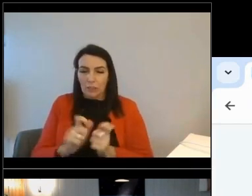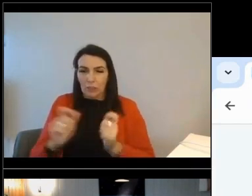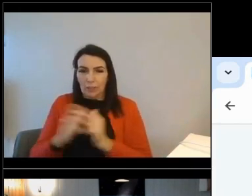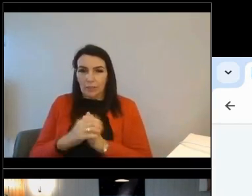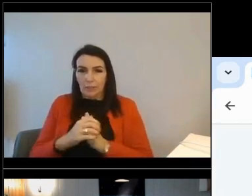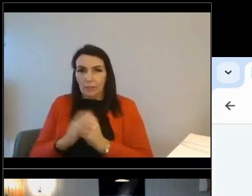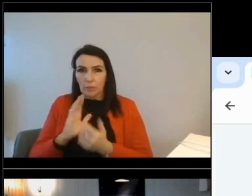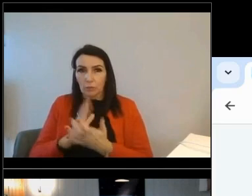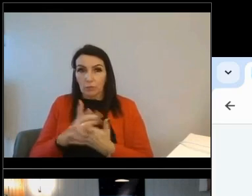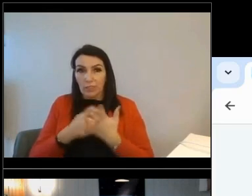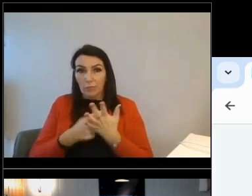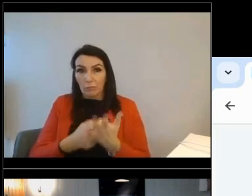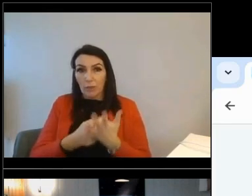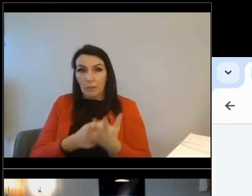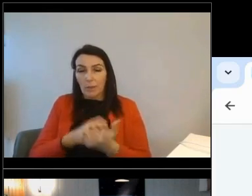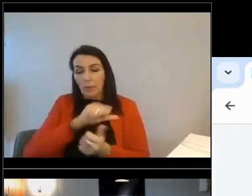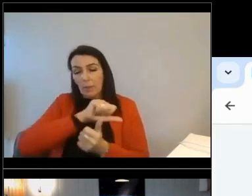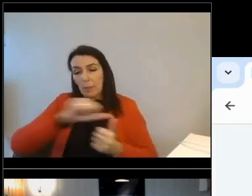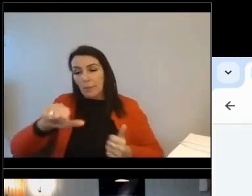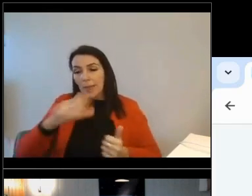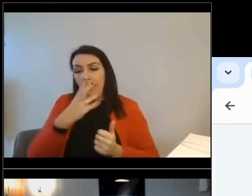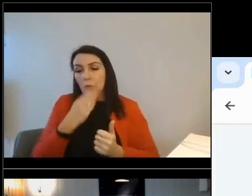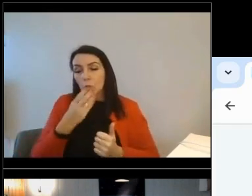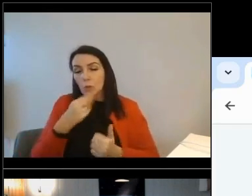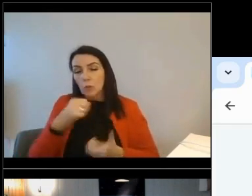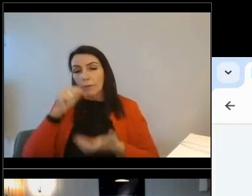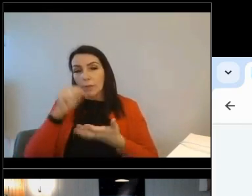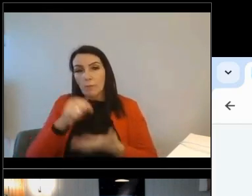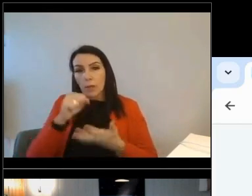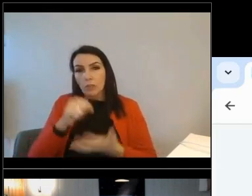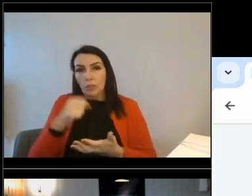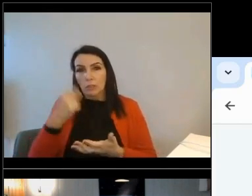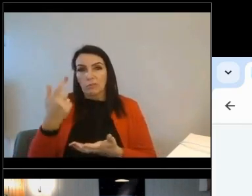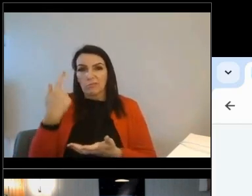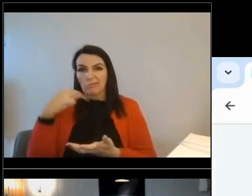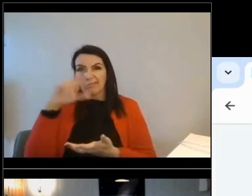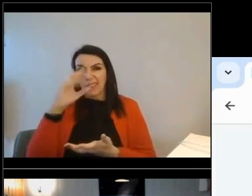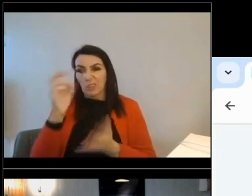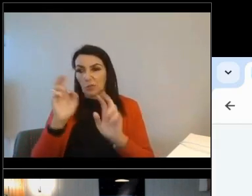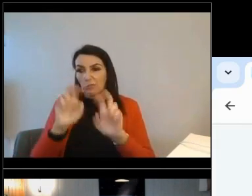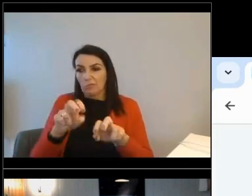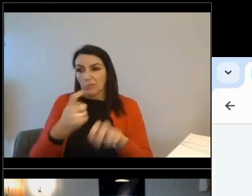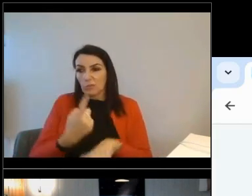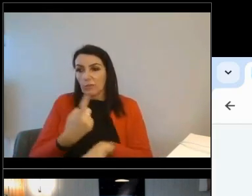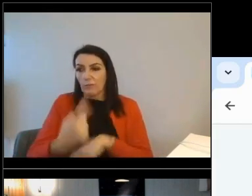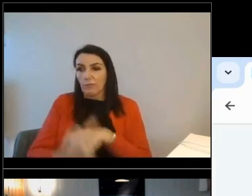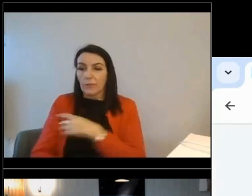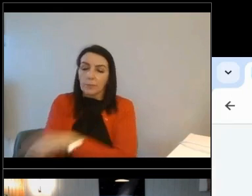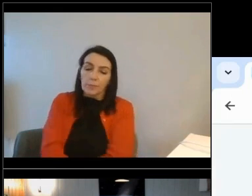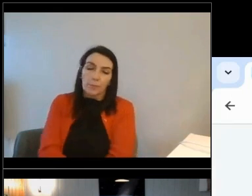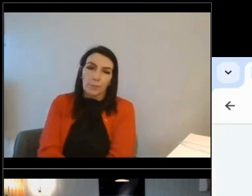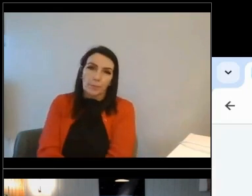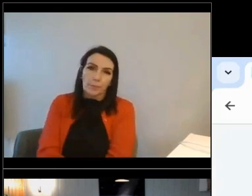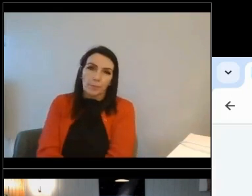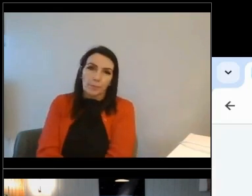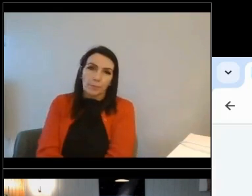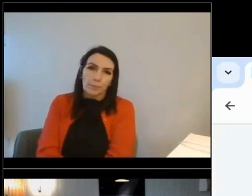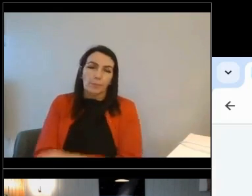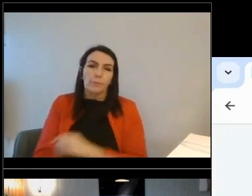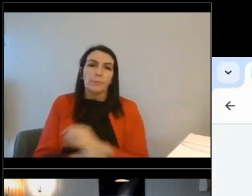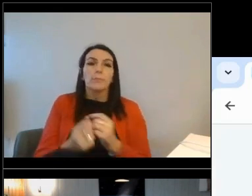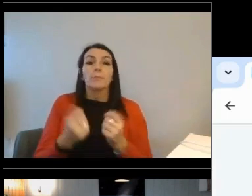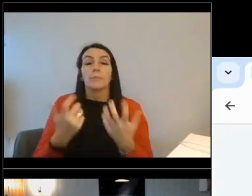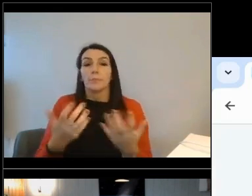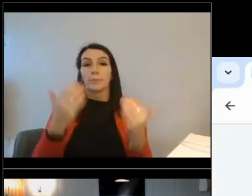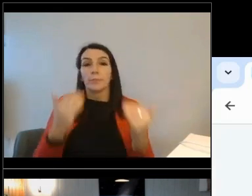recommends the best use of the budget that somebody has given it based upon their driver. And then so the final two things,